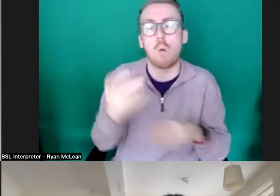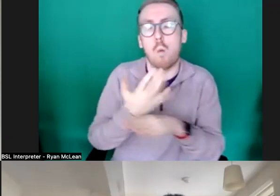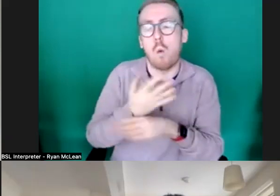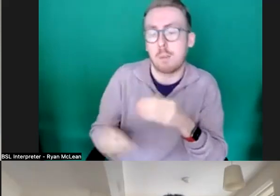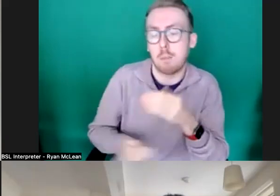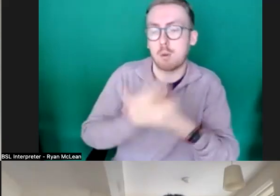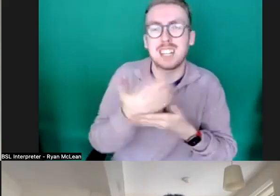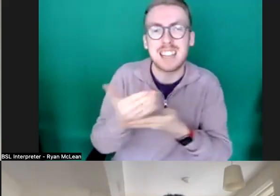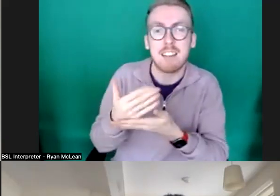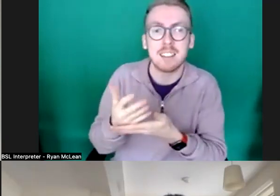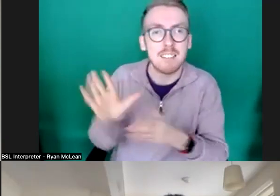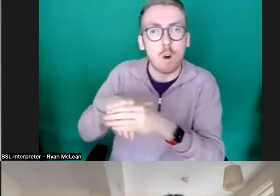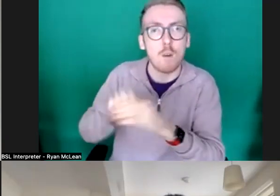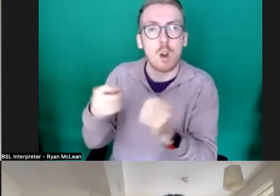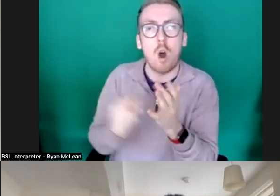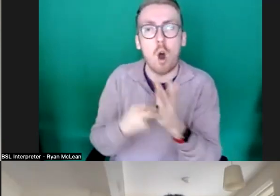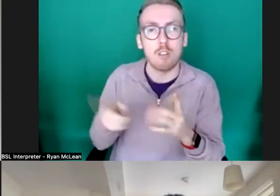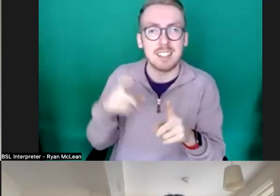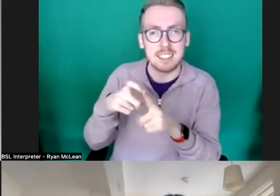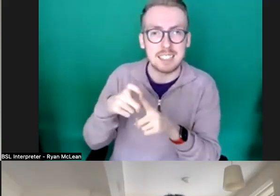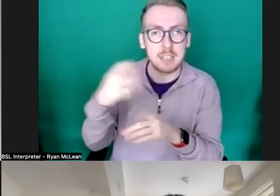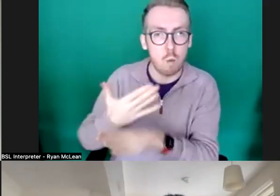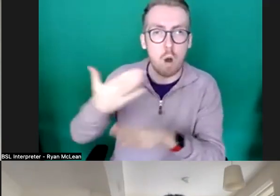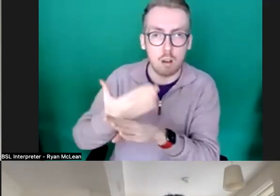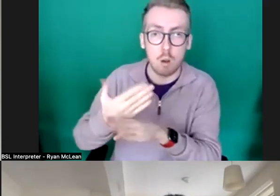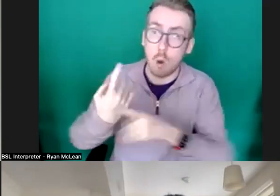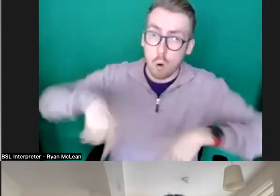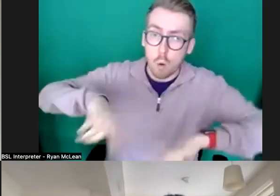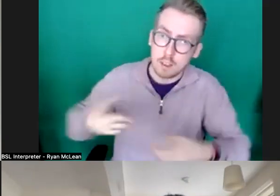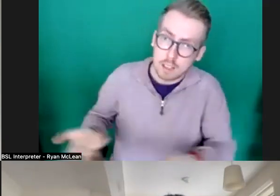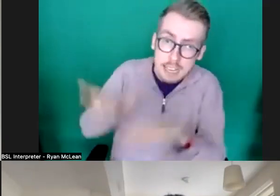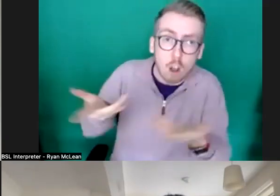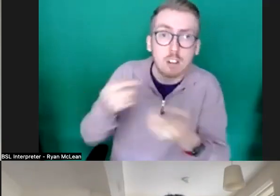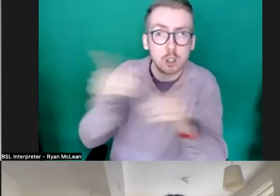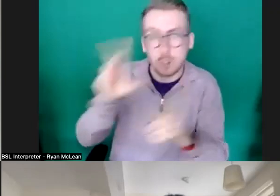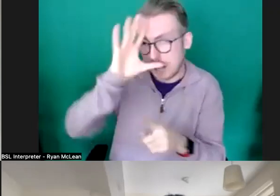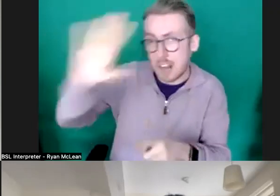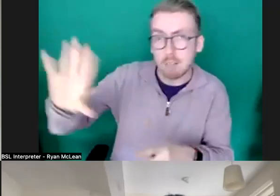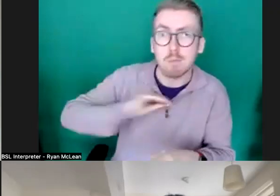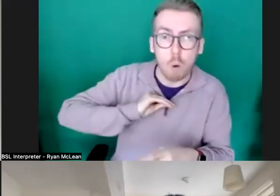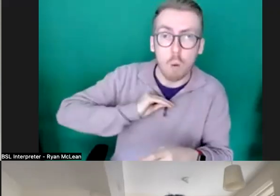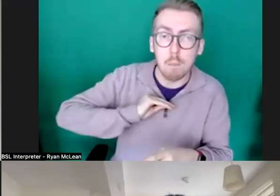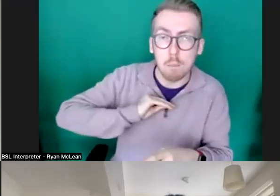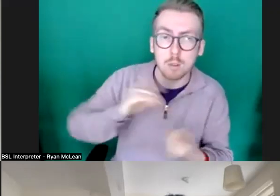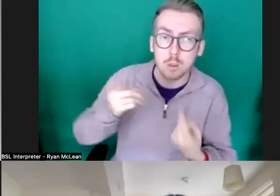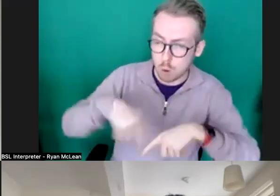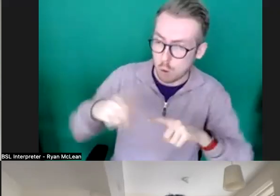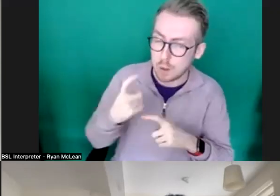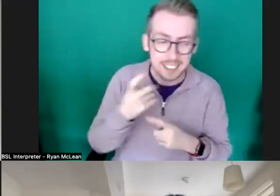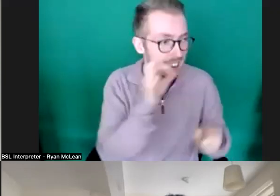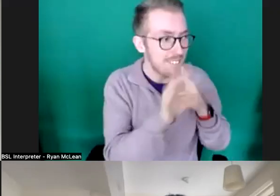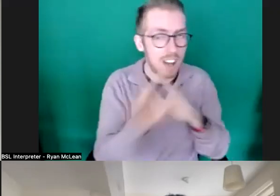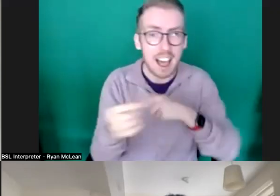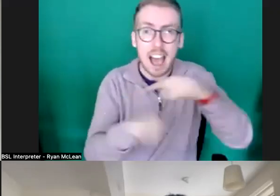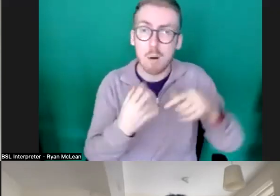work um and indeed uh if you are doing that we would encourage you to let us know about those and so that we can invite our kind of festival partners